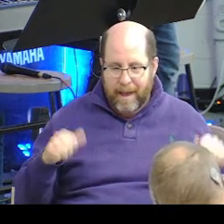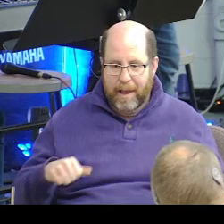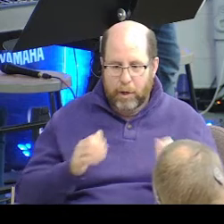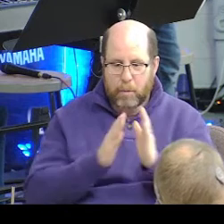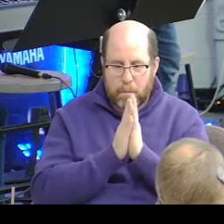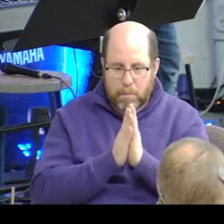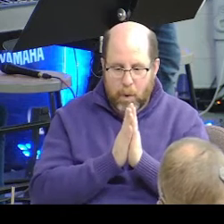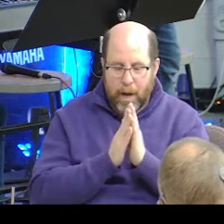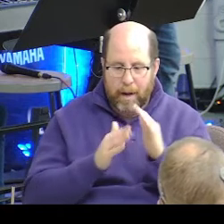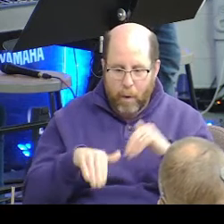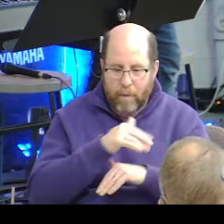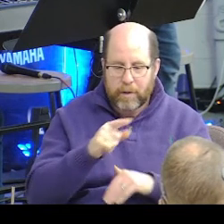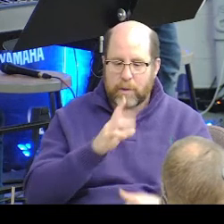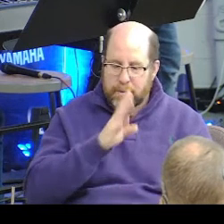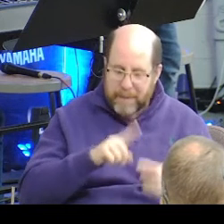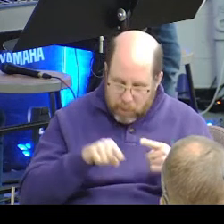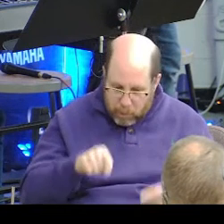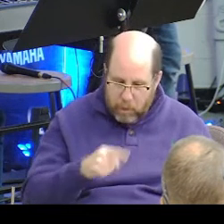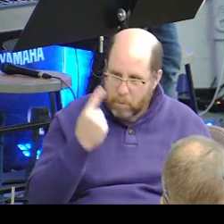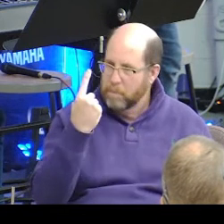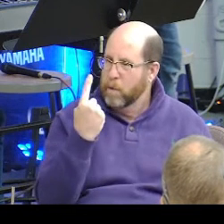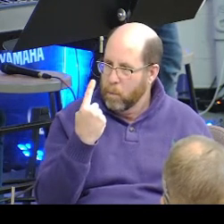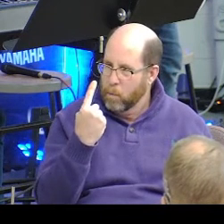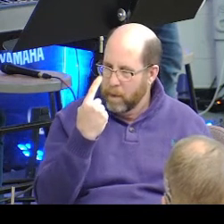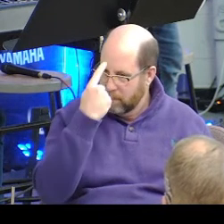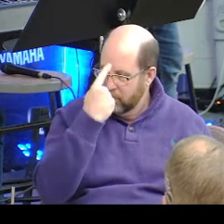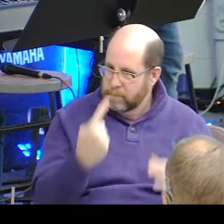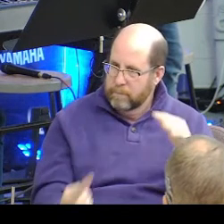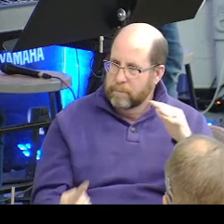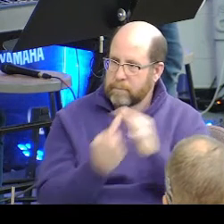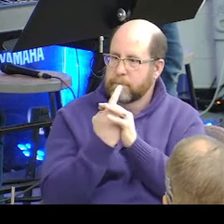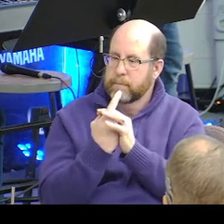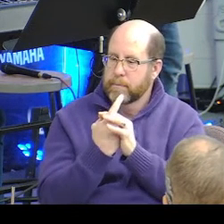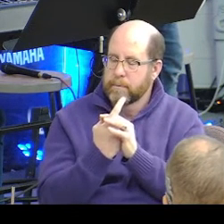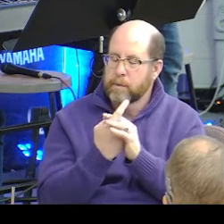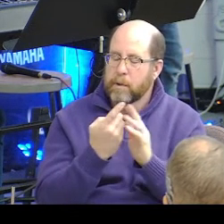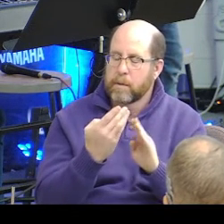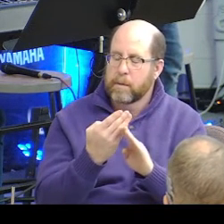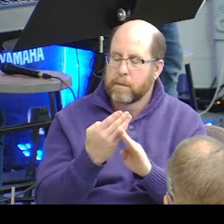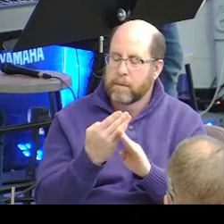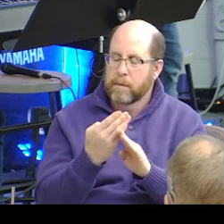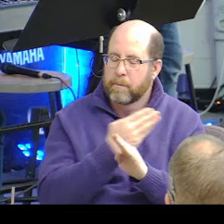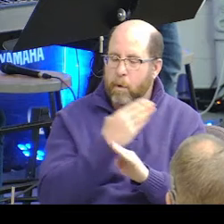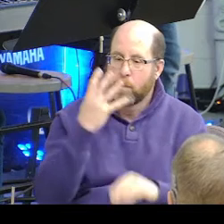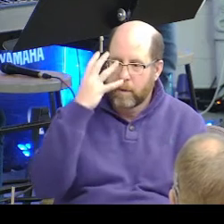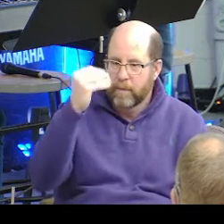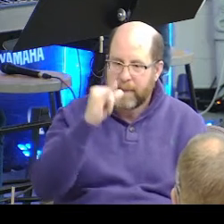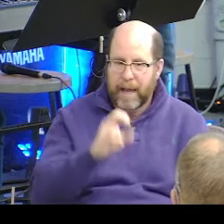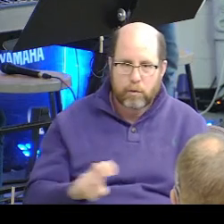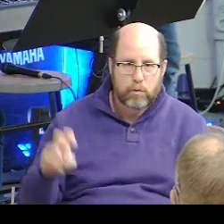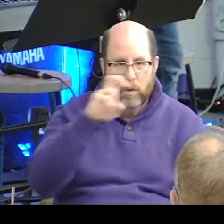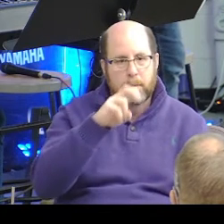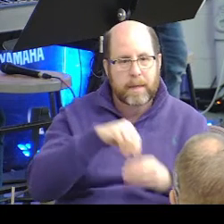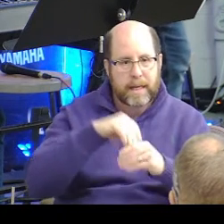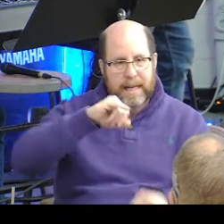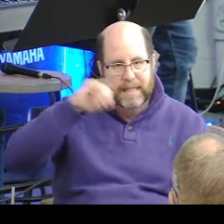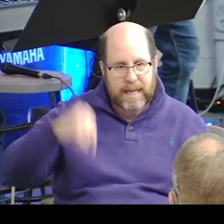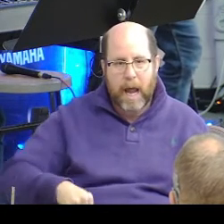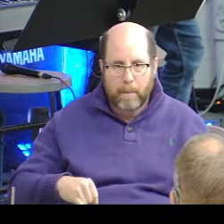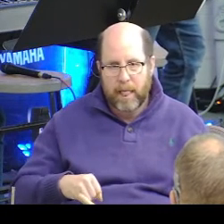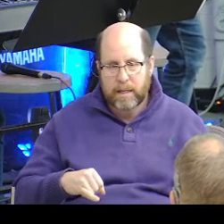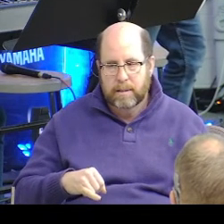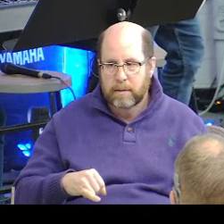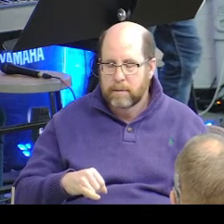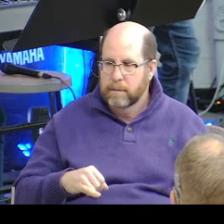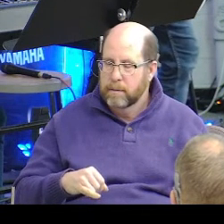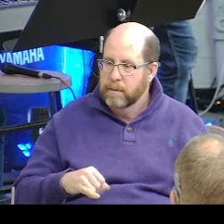over you and speak to you. The one that just sticks out to me is before we went on that, on that trip to Indianapolis, it just comes back as